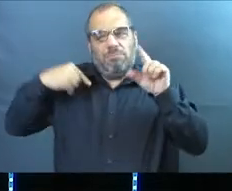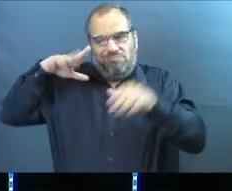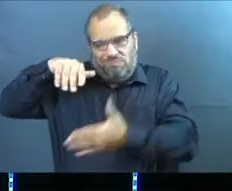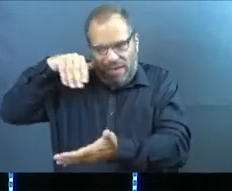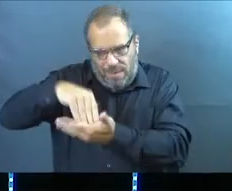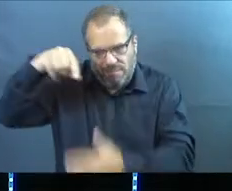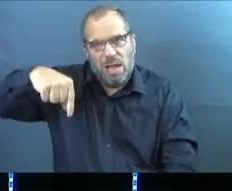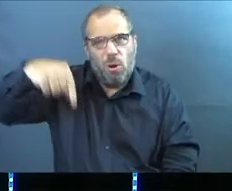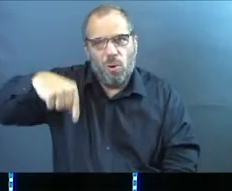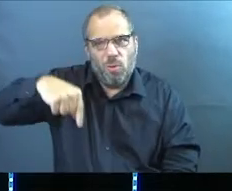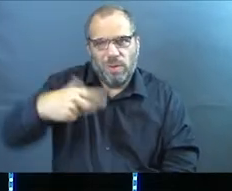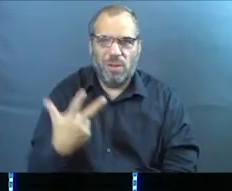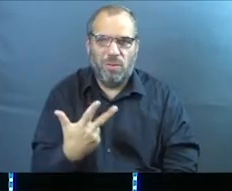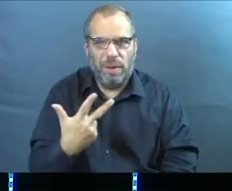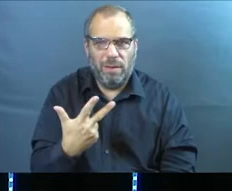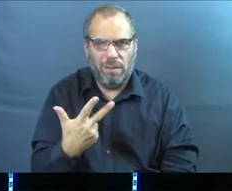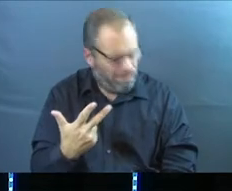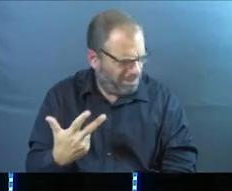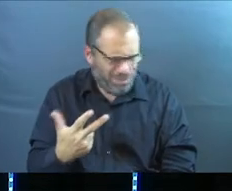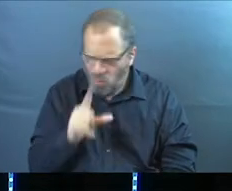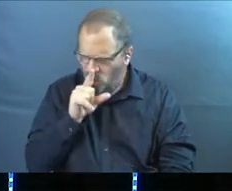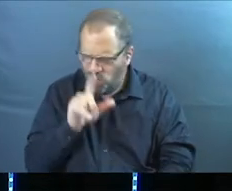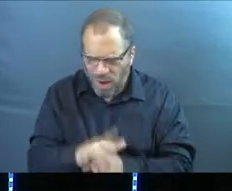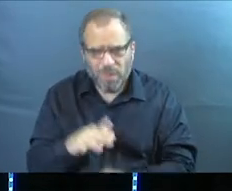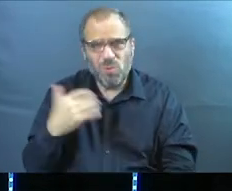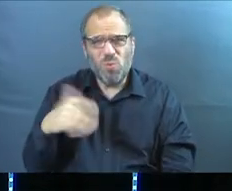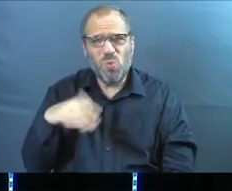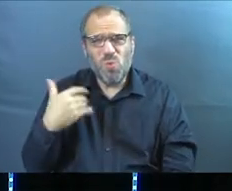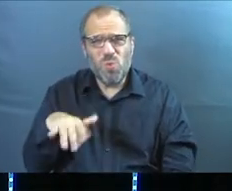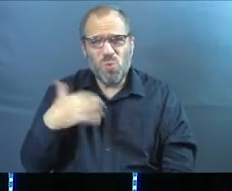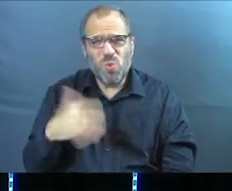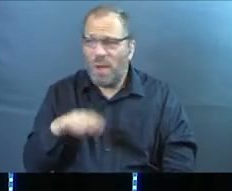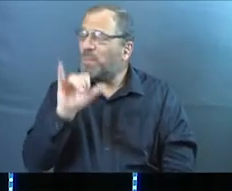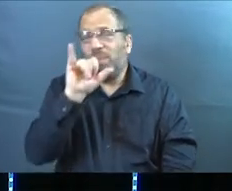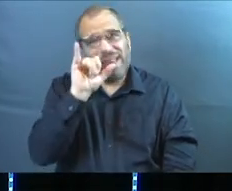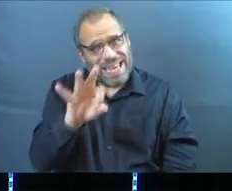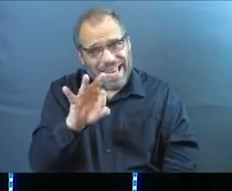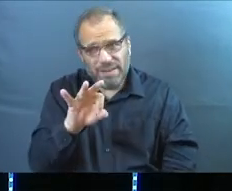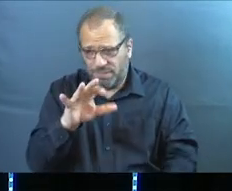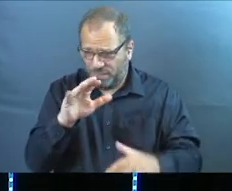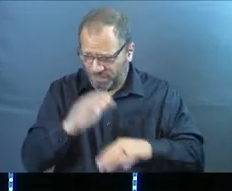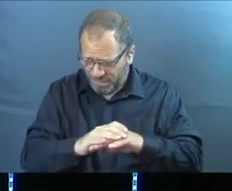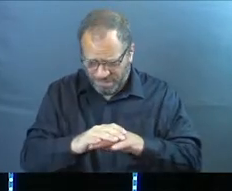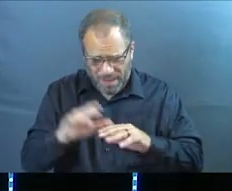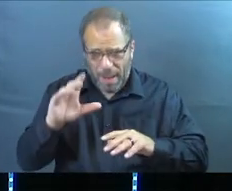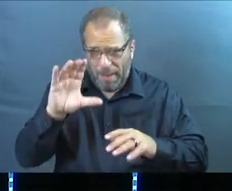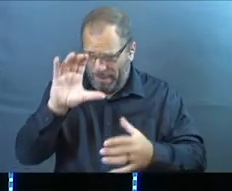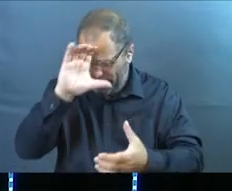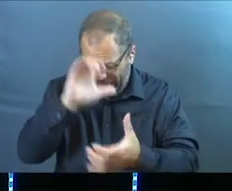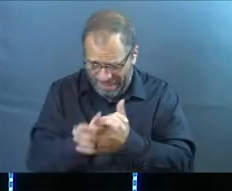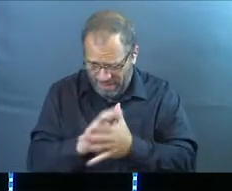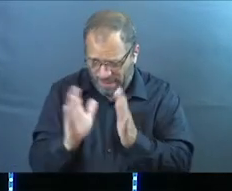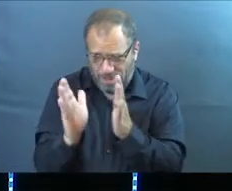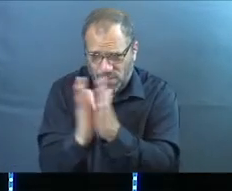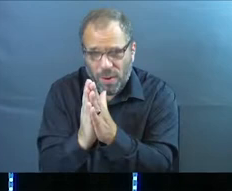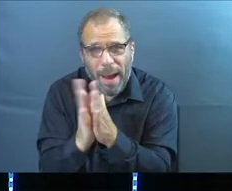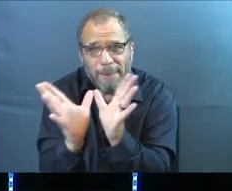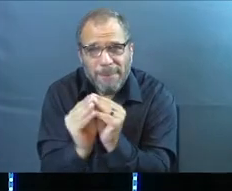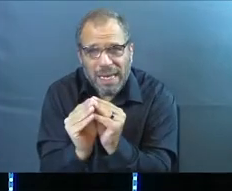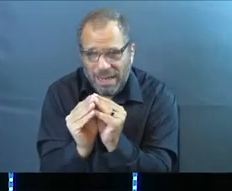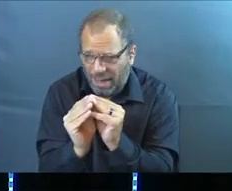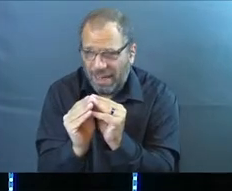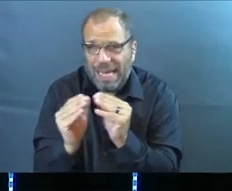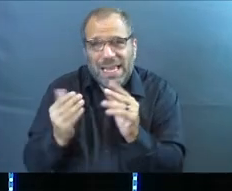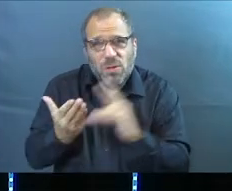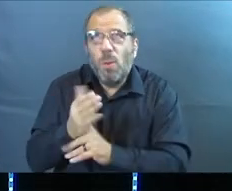their midst. What an incredible promise. Jesus says, if you get together with some fellow believers, you guys have a prayer meeting, you come